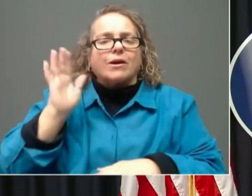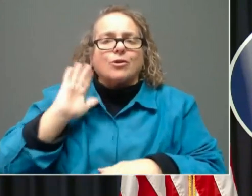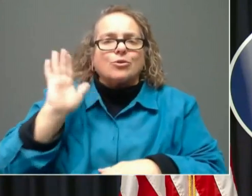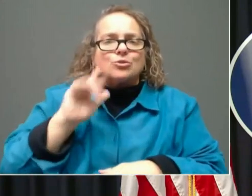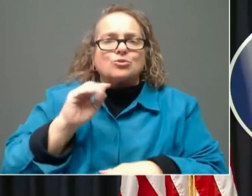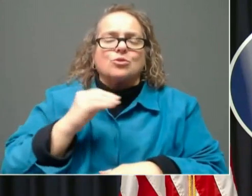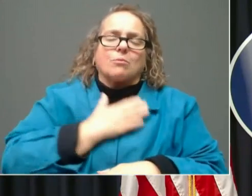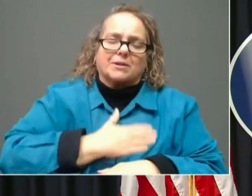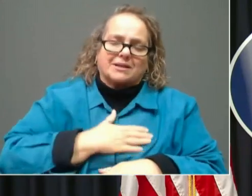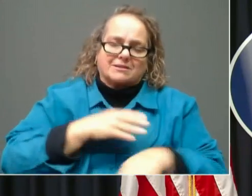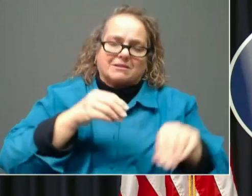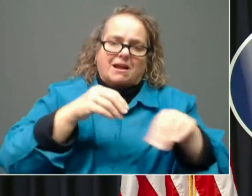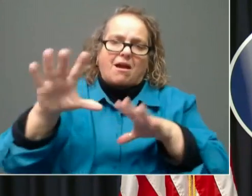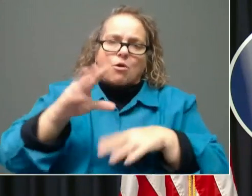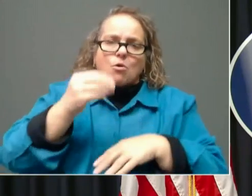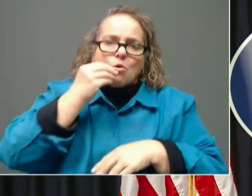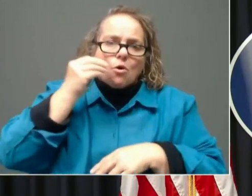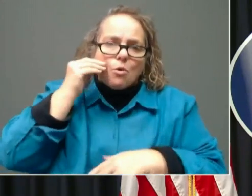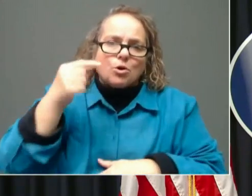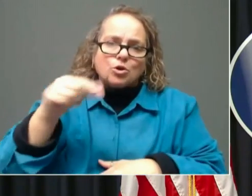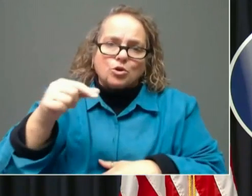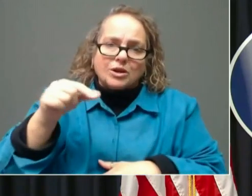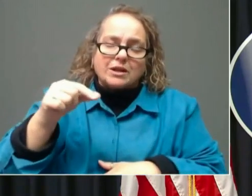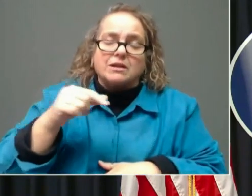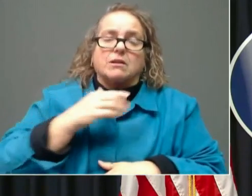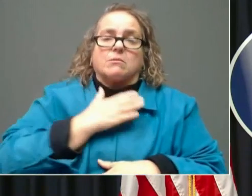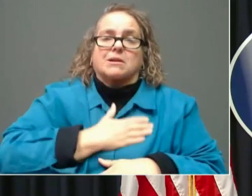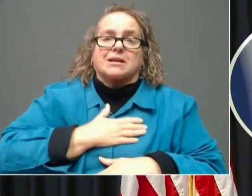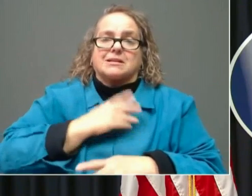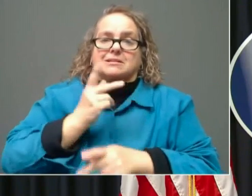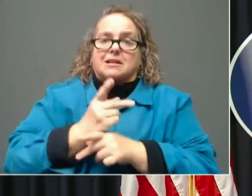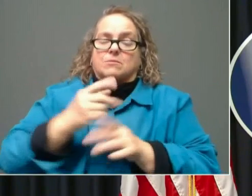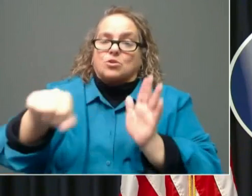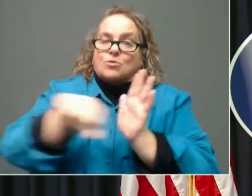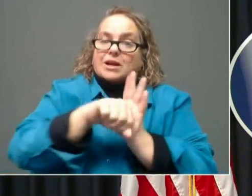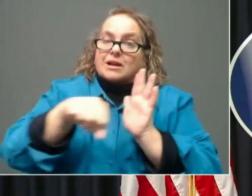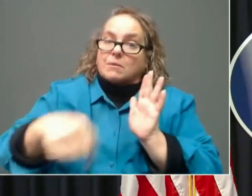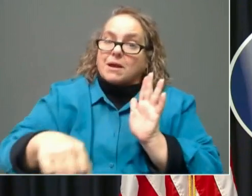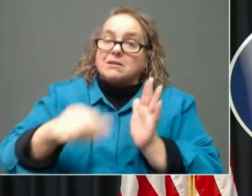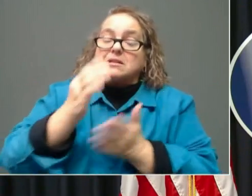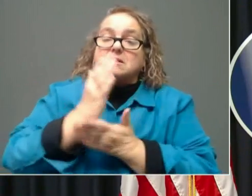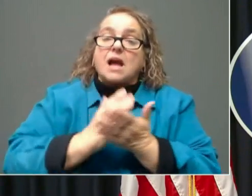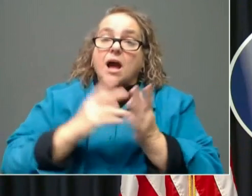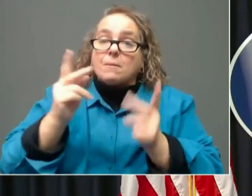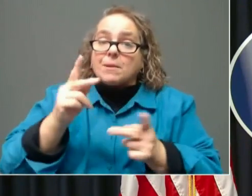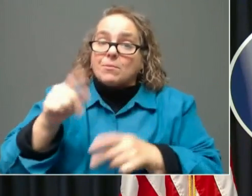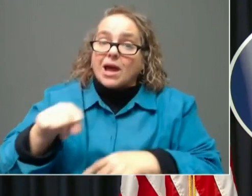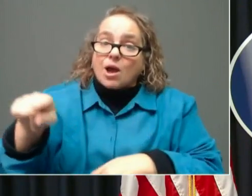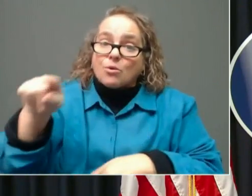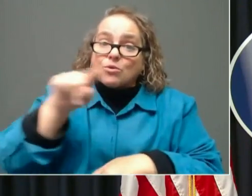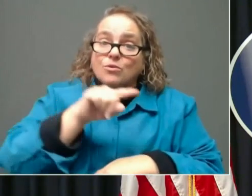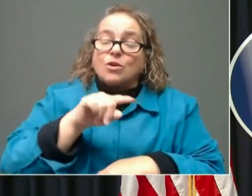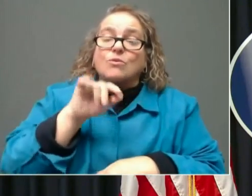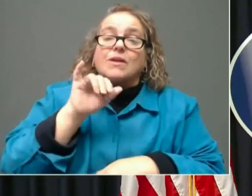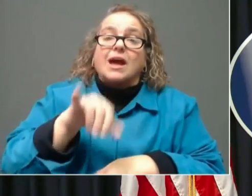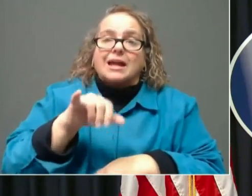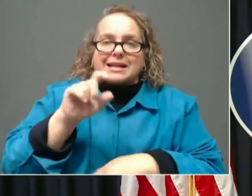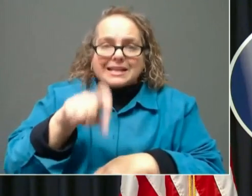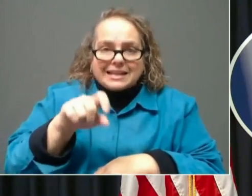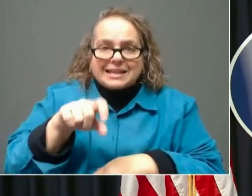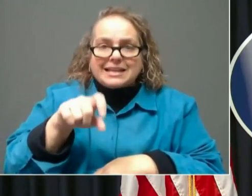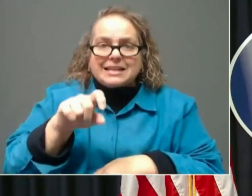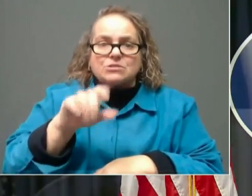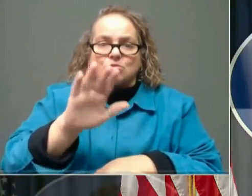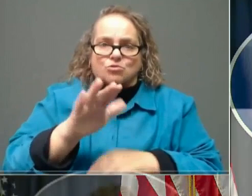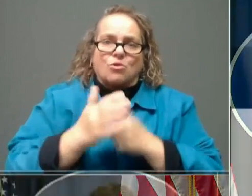your homes up green. Please keep ringing those bells. There's somebody out there that needs your help.